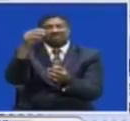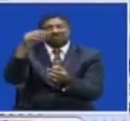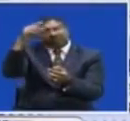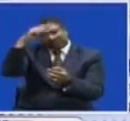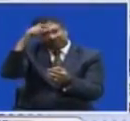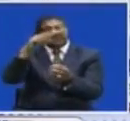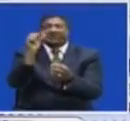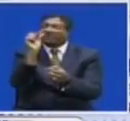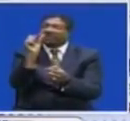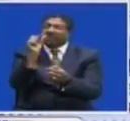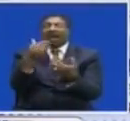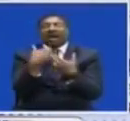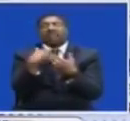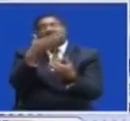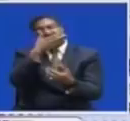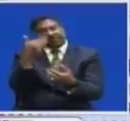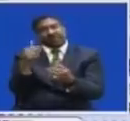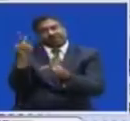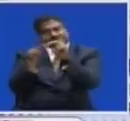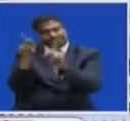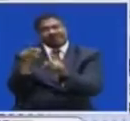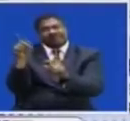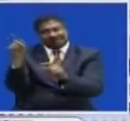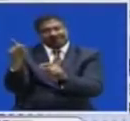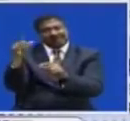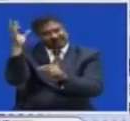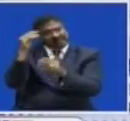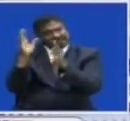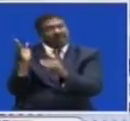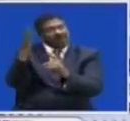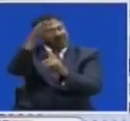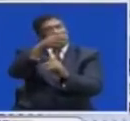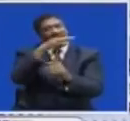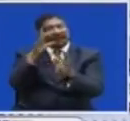high significance To go into the field And simply teach Our farmers